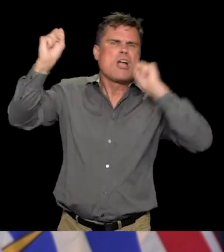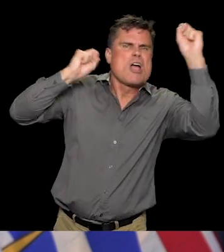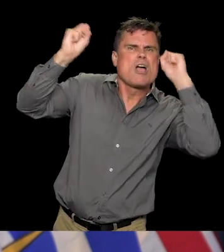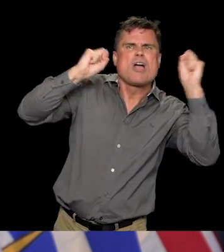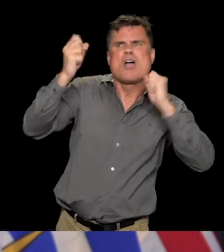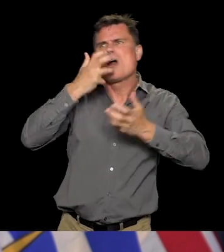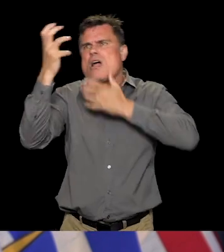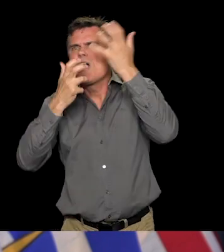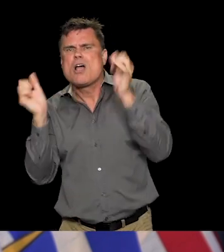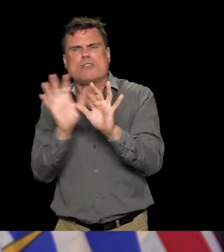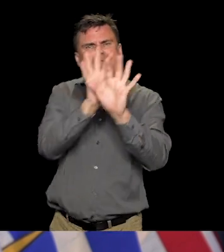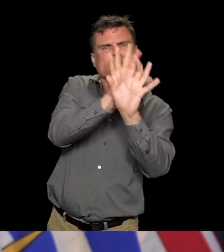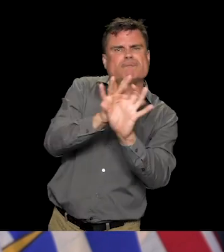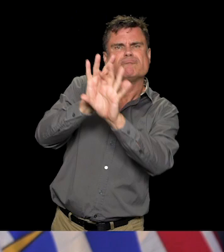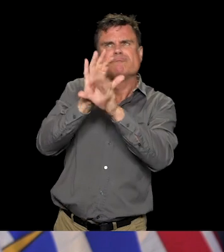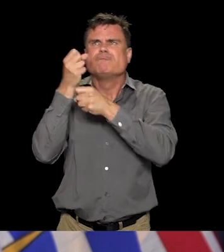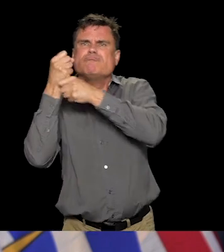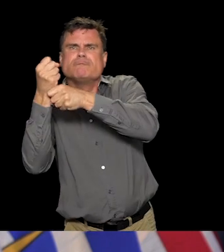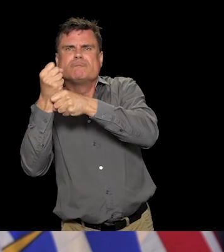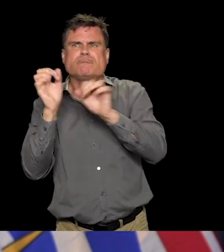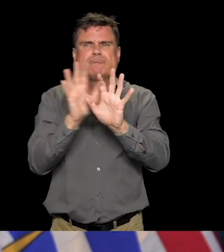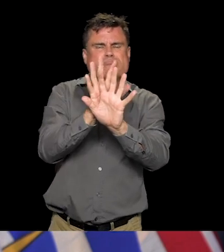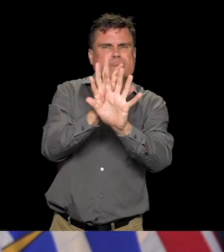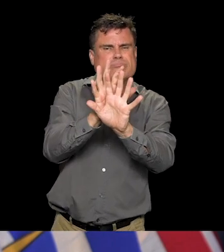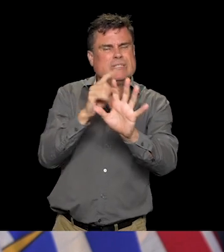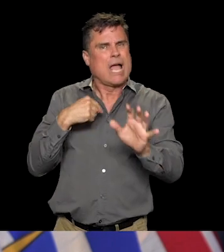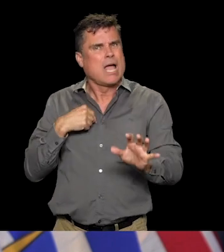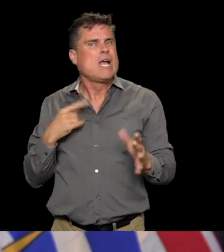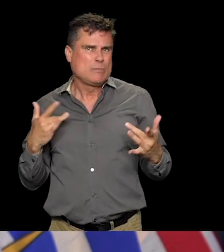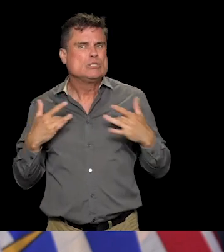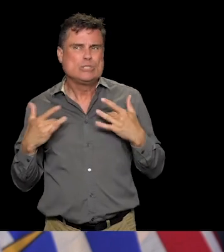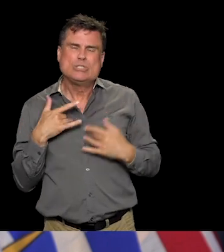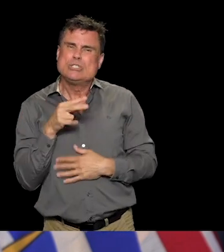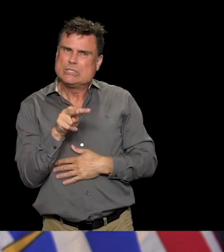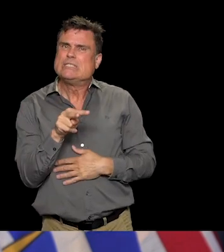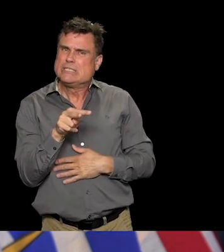But for now, we will be absolutely reviewing things as we go.